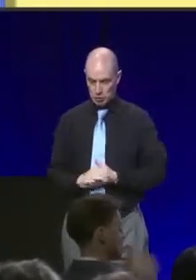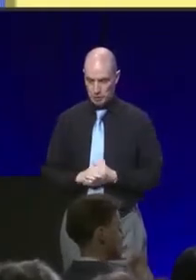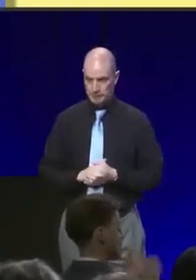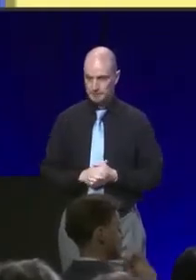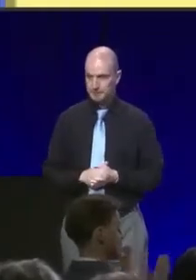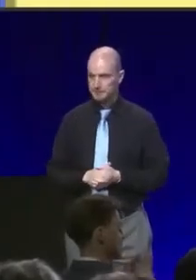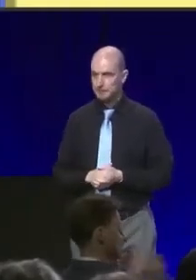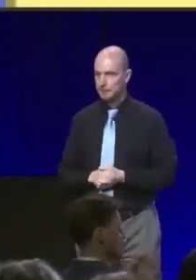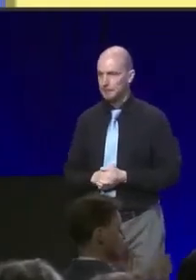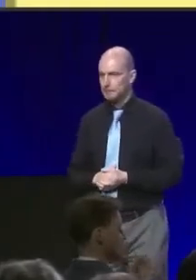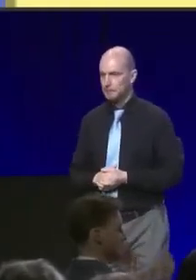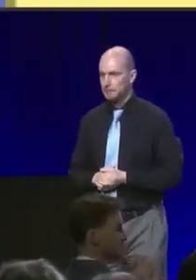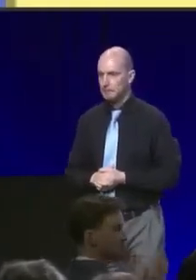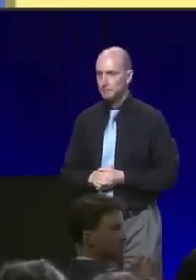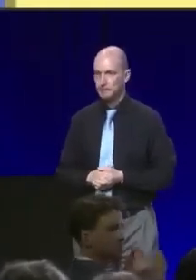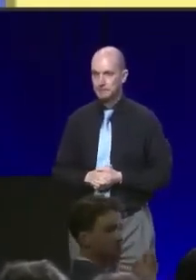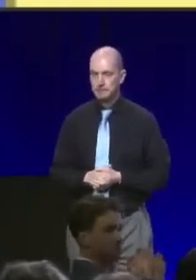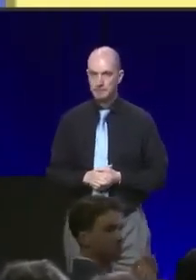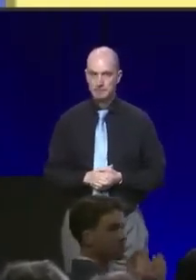Conference.